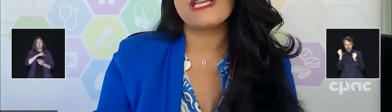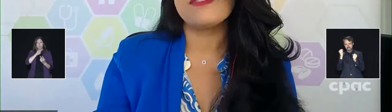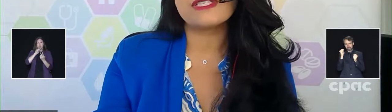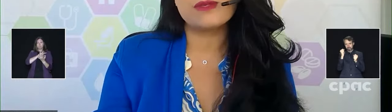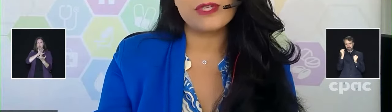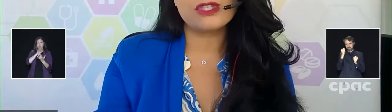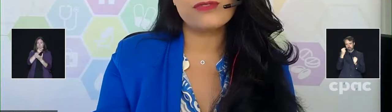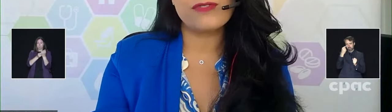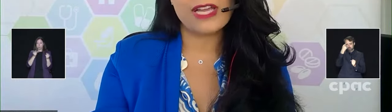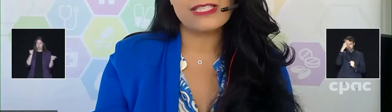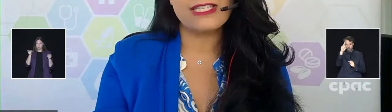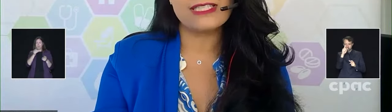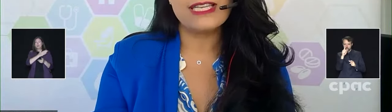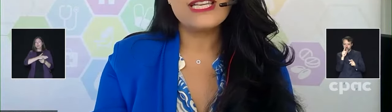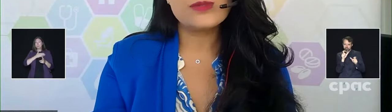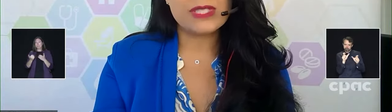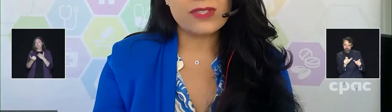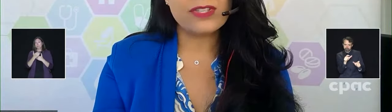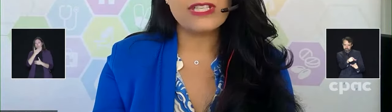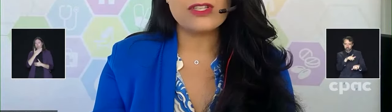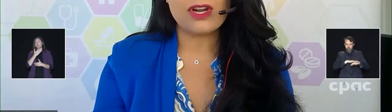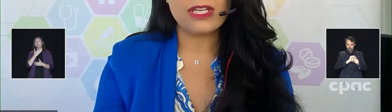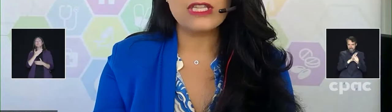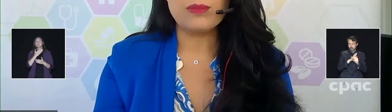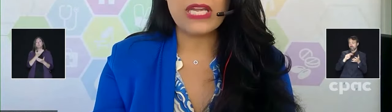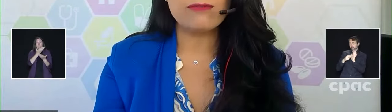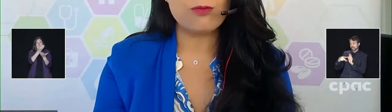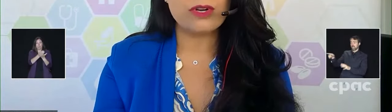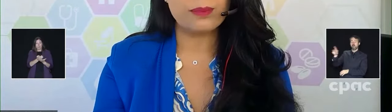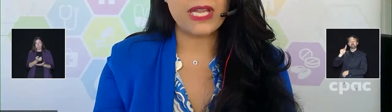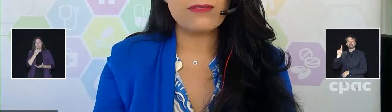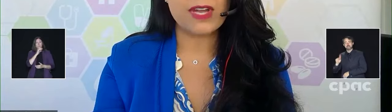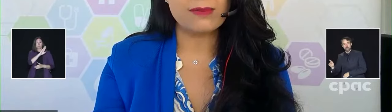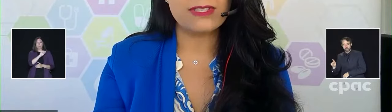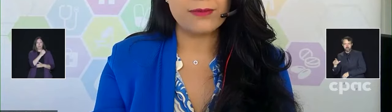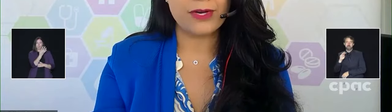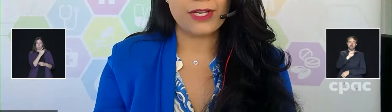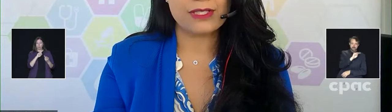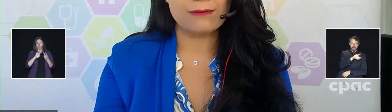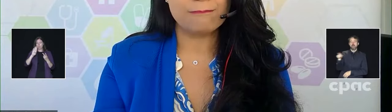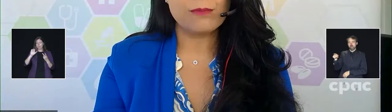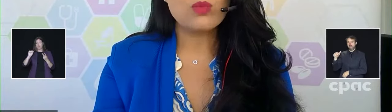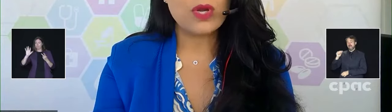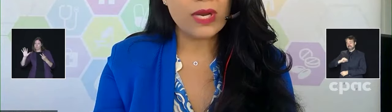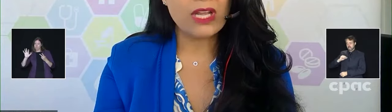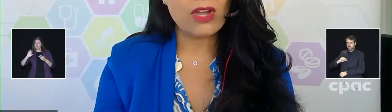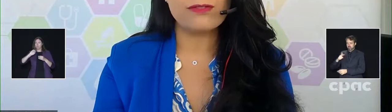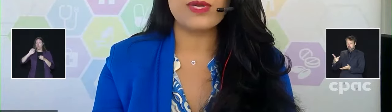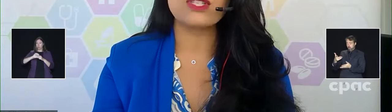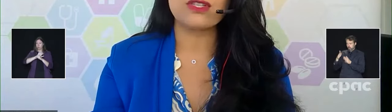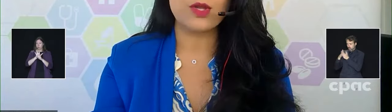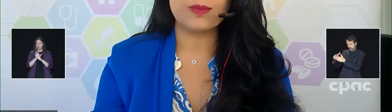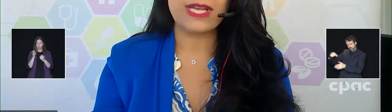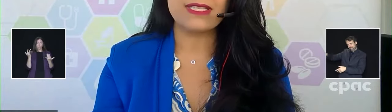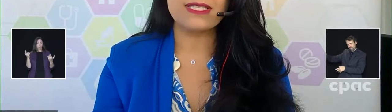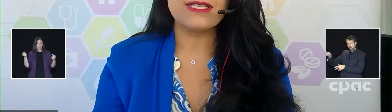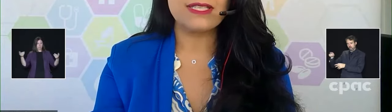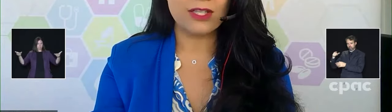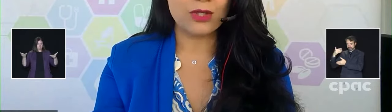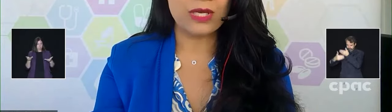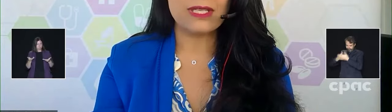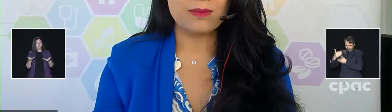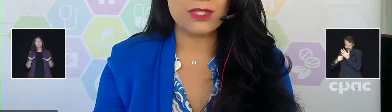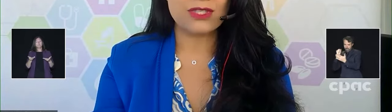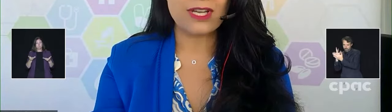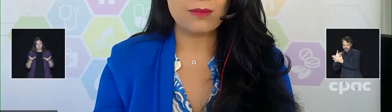request that they file submissions for vaccines, specifically targeting the VA4 and VA5 subvariants. We are awaiting confirmation on their plans,